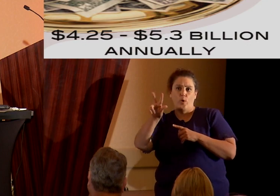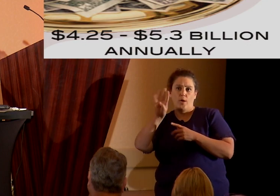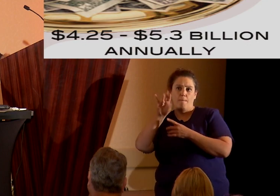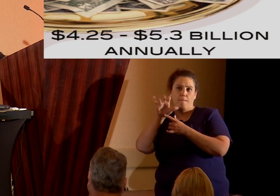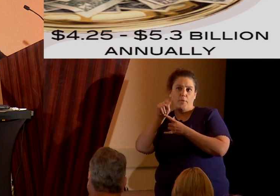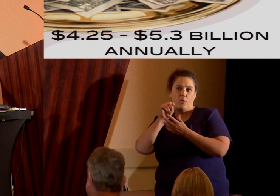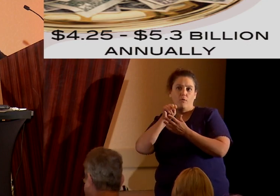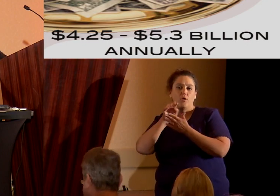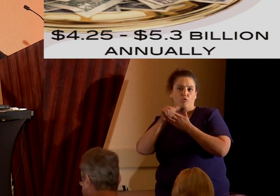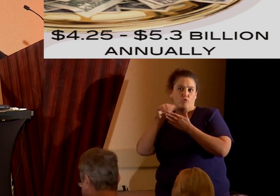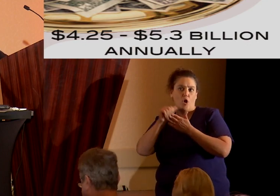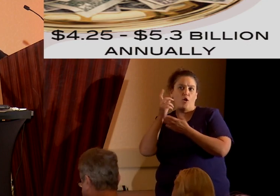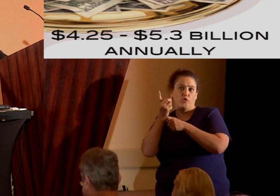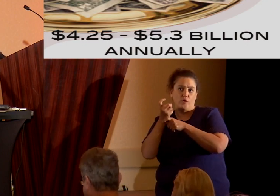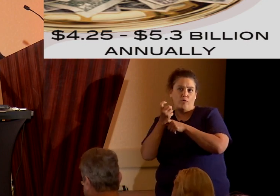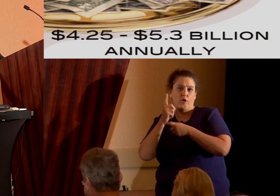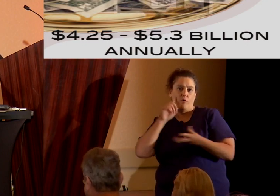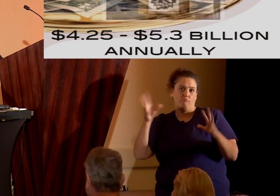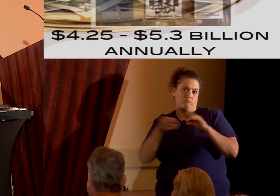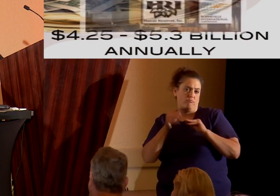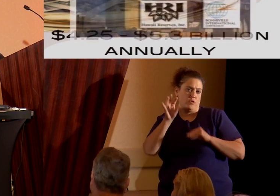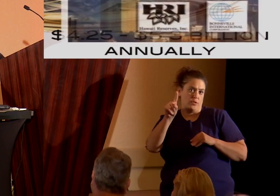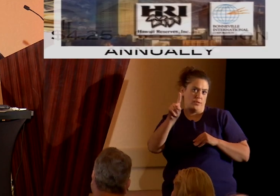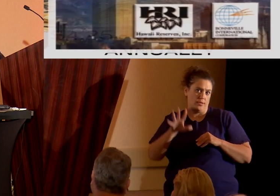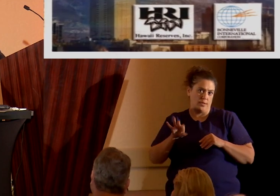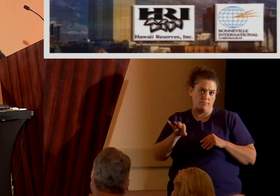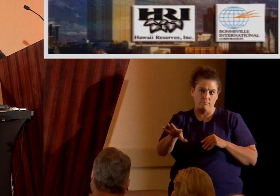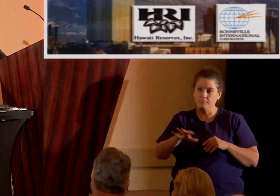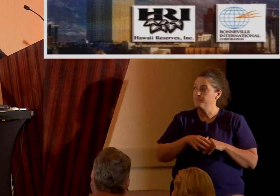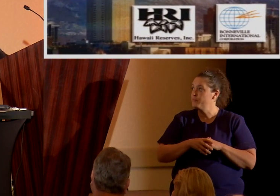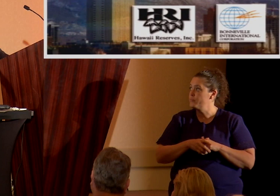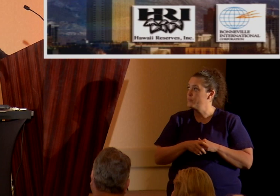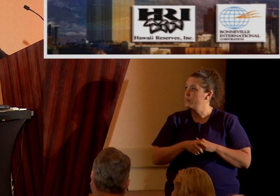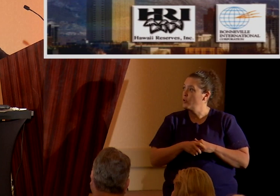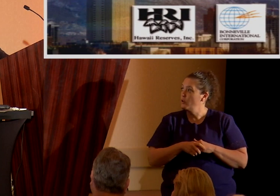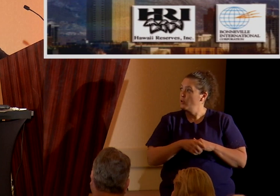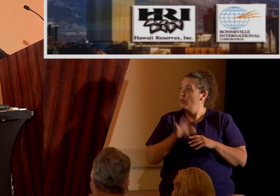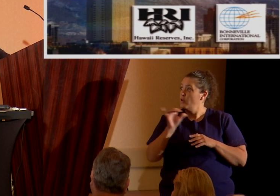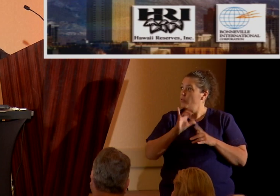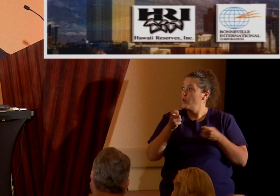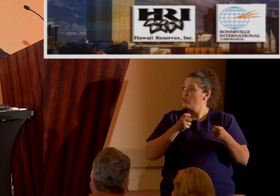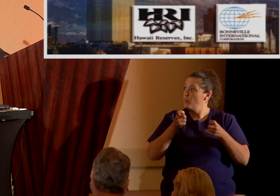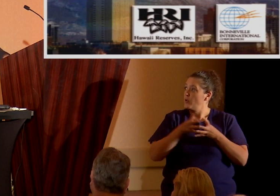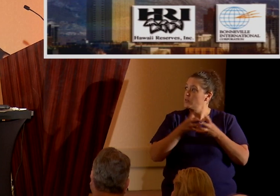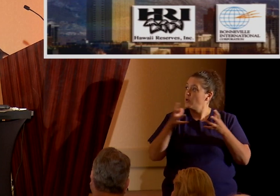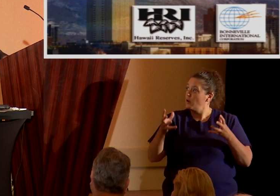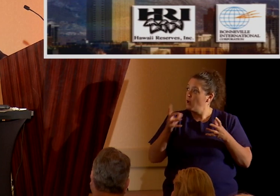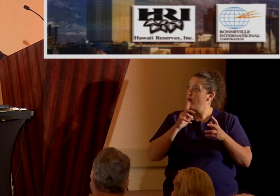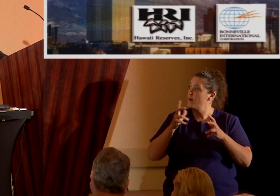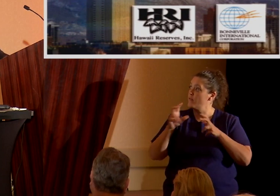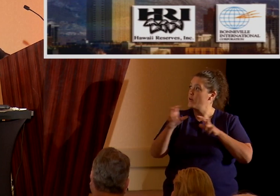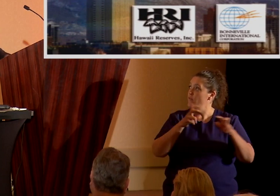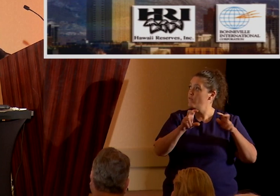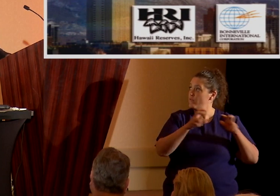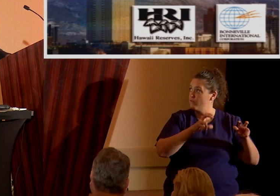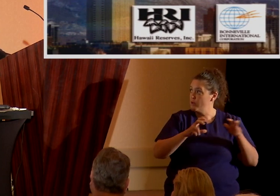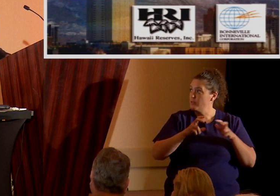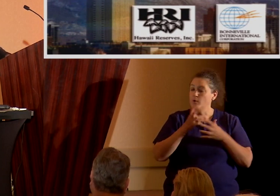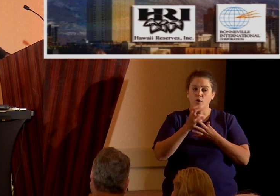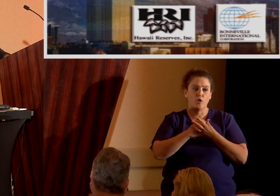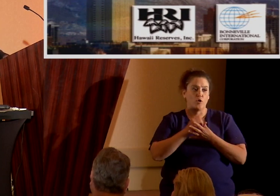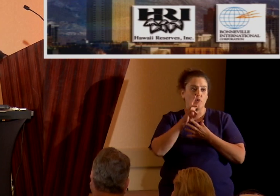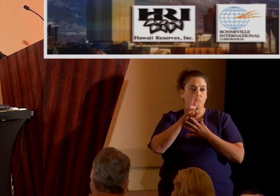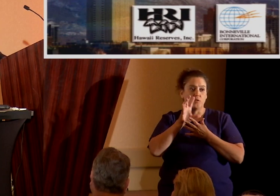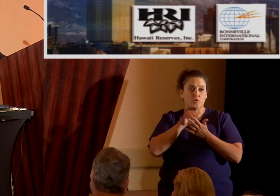B, annually. Now, they also managed a large number of commercial investments, earning an estimated